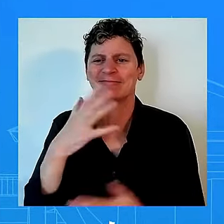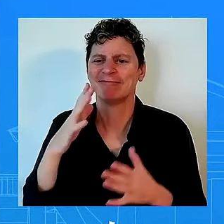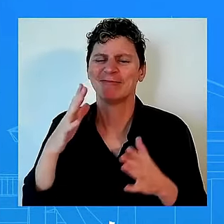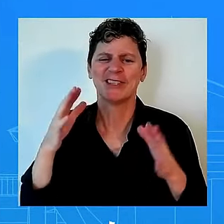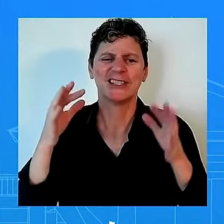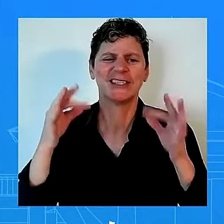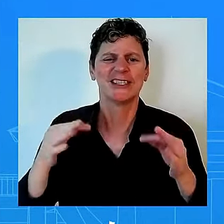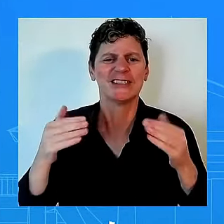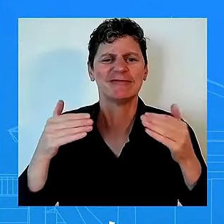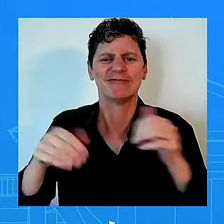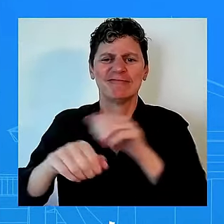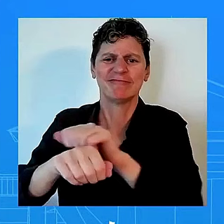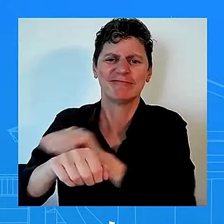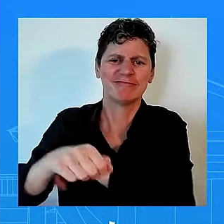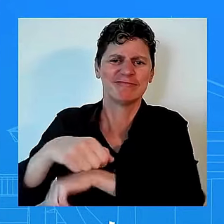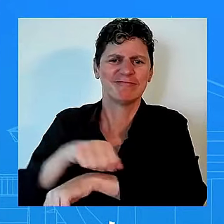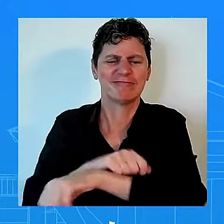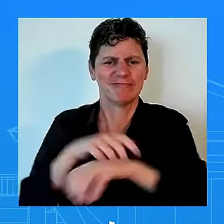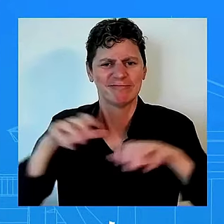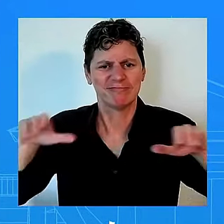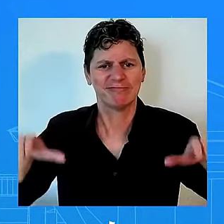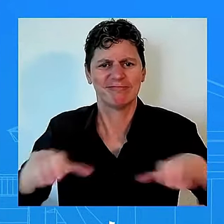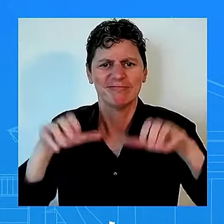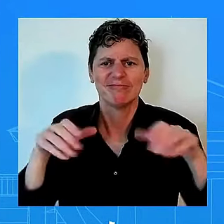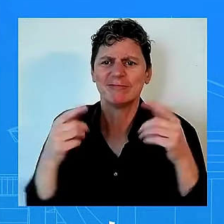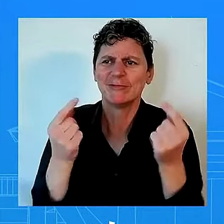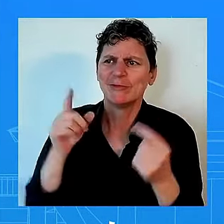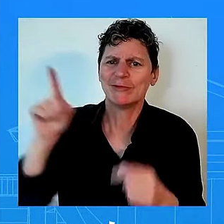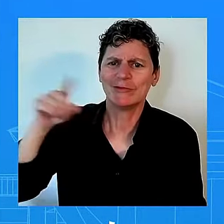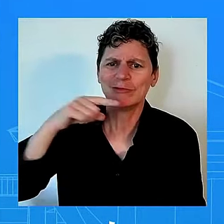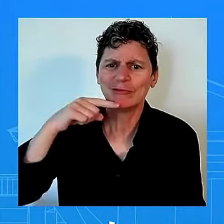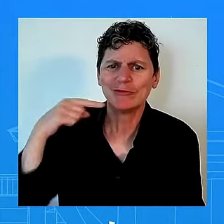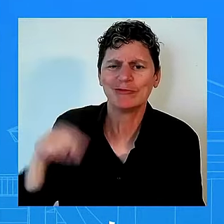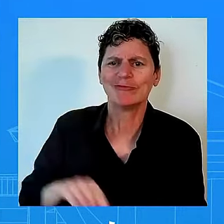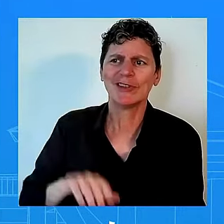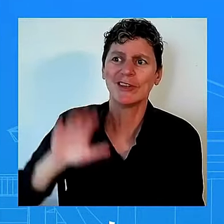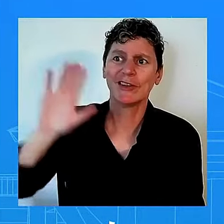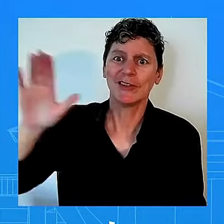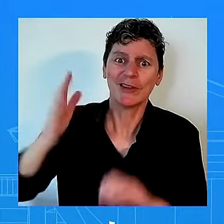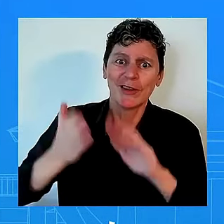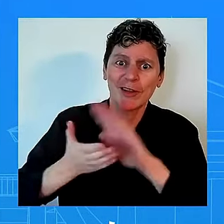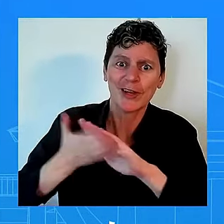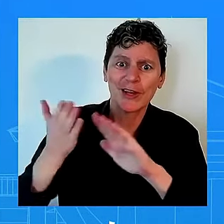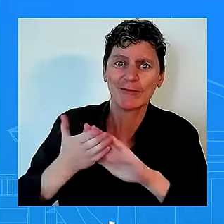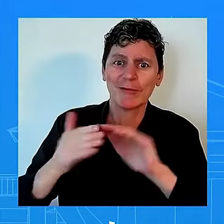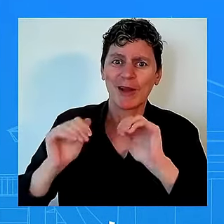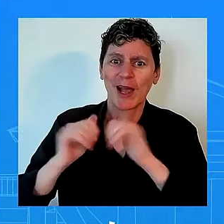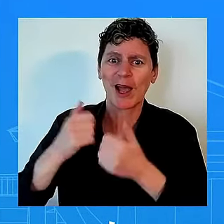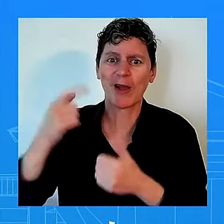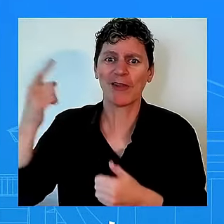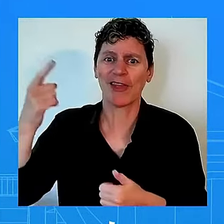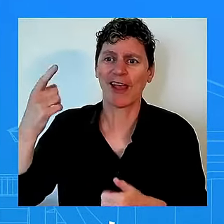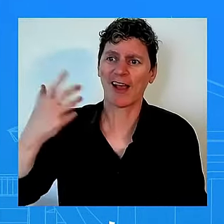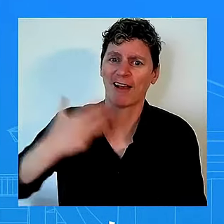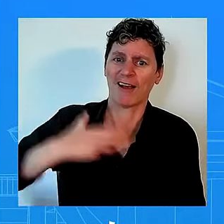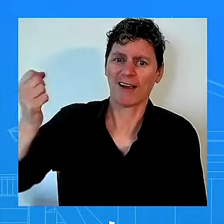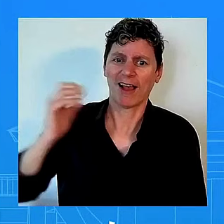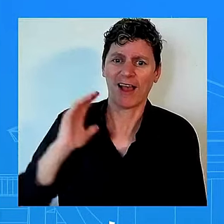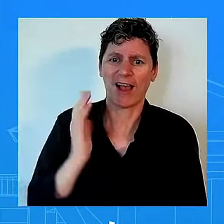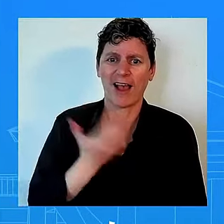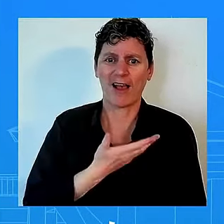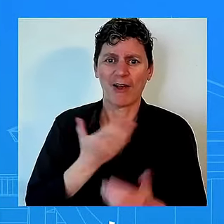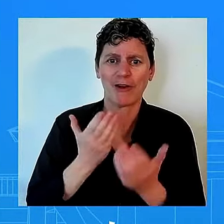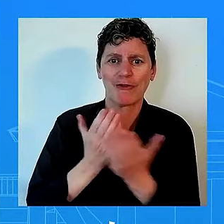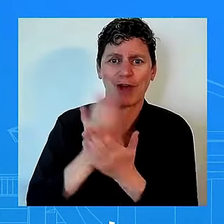institution in the homeland we do not laugh at that that is very serious and we take that very seriously and states announcement today